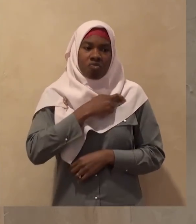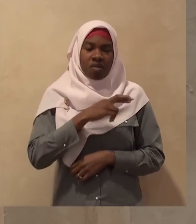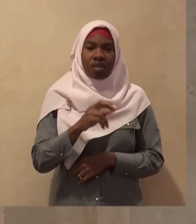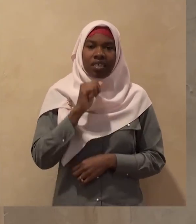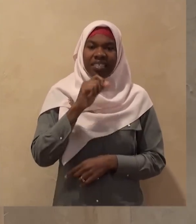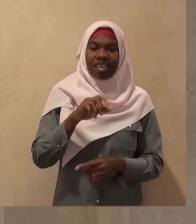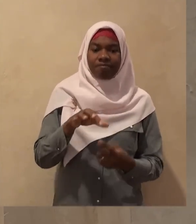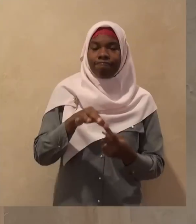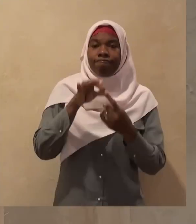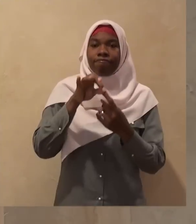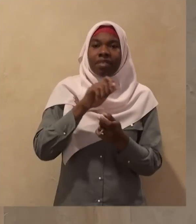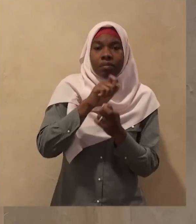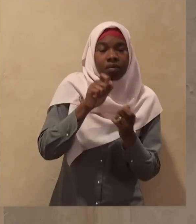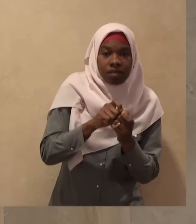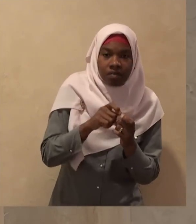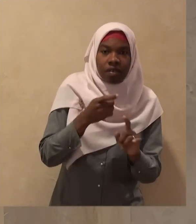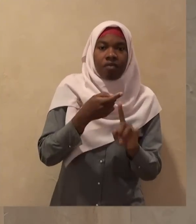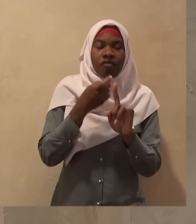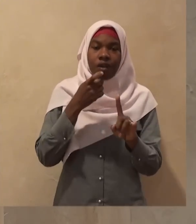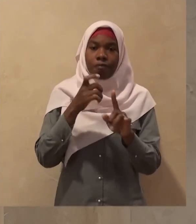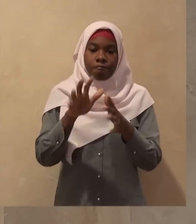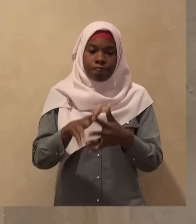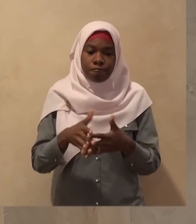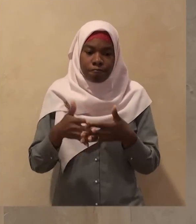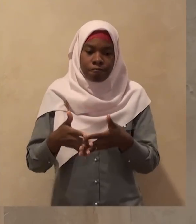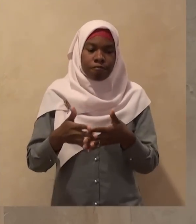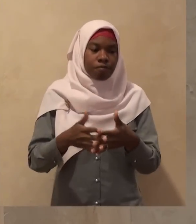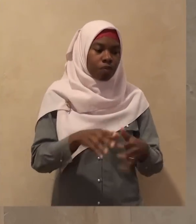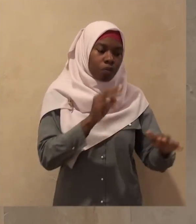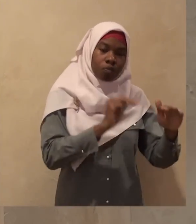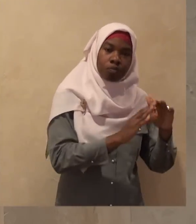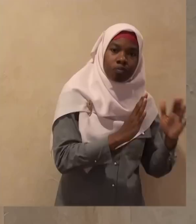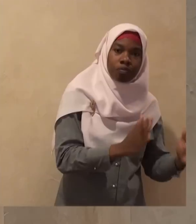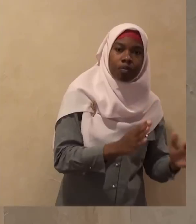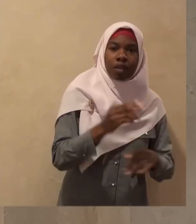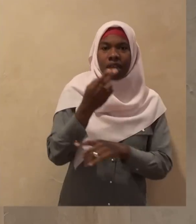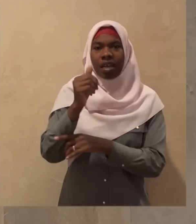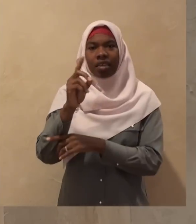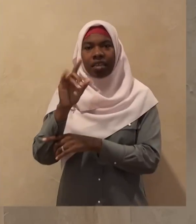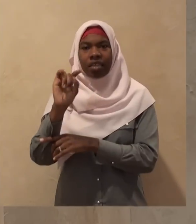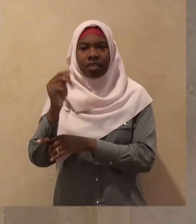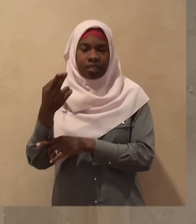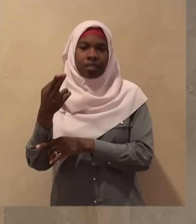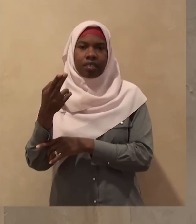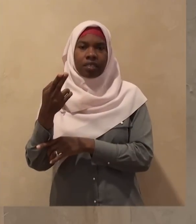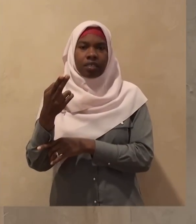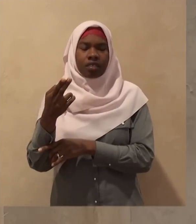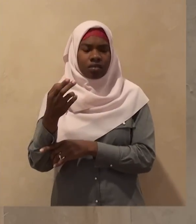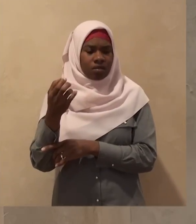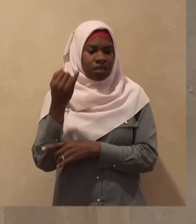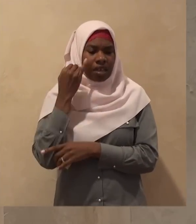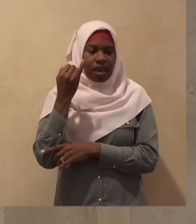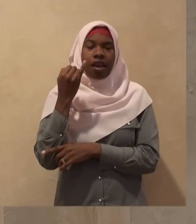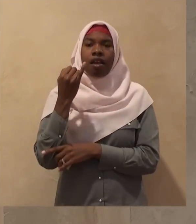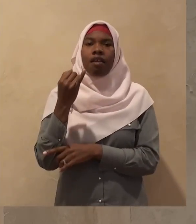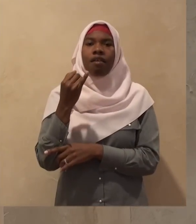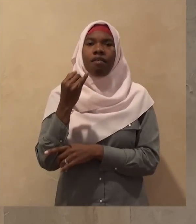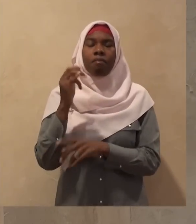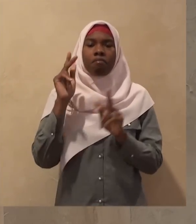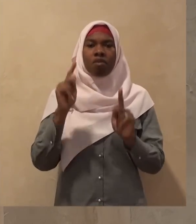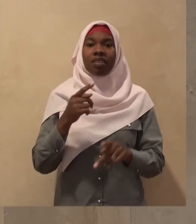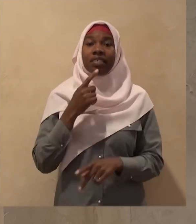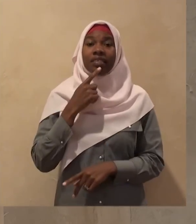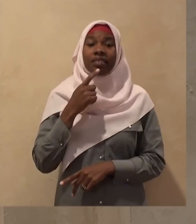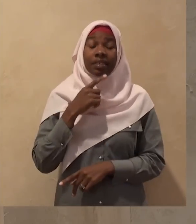'ala condense those who innovates think in the matter of religion which Allah subhanahu wa ta'ala has